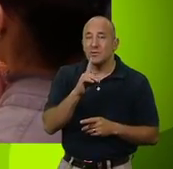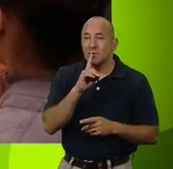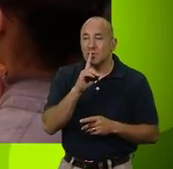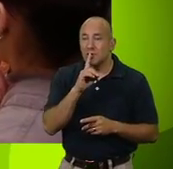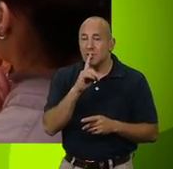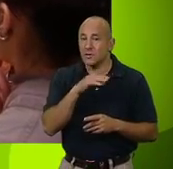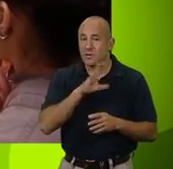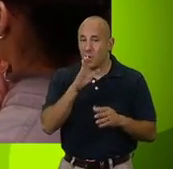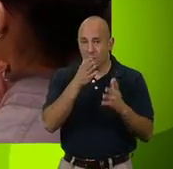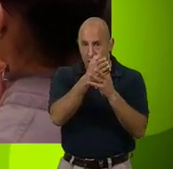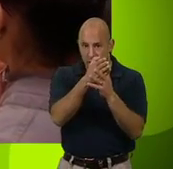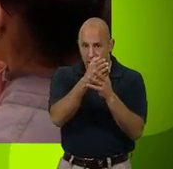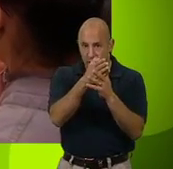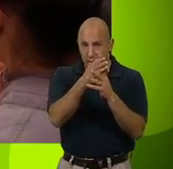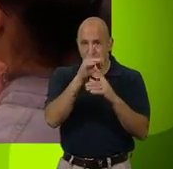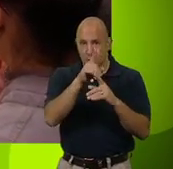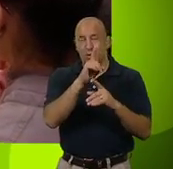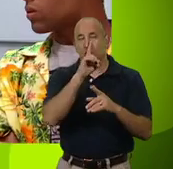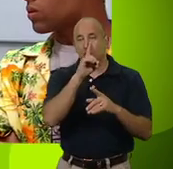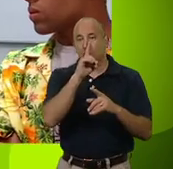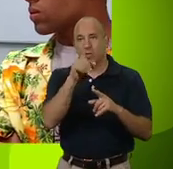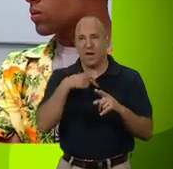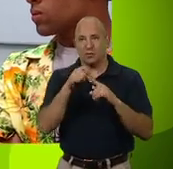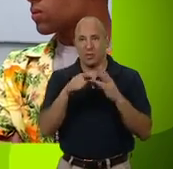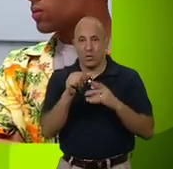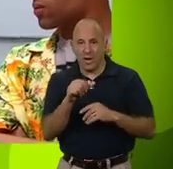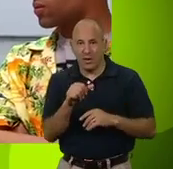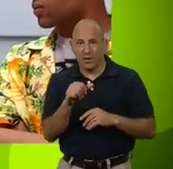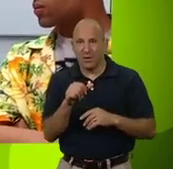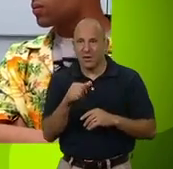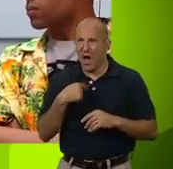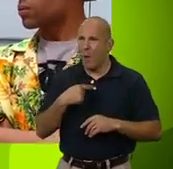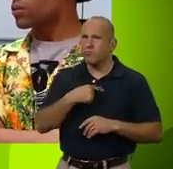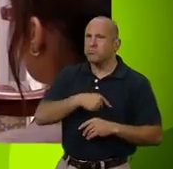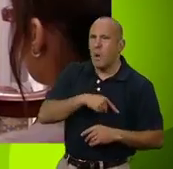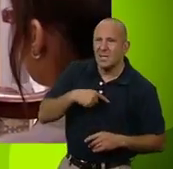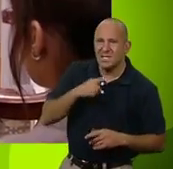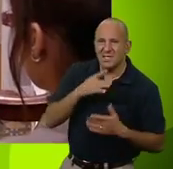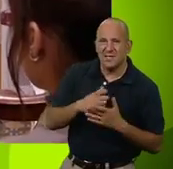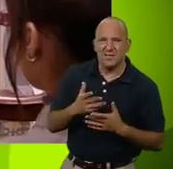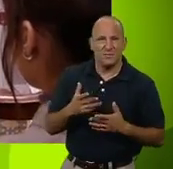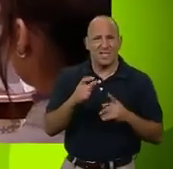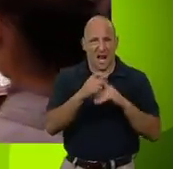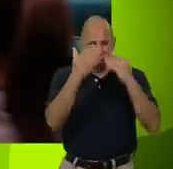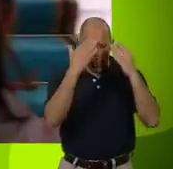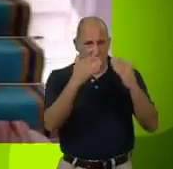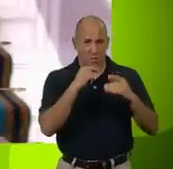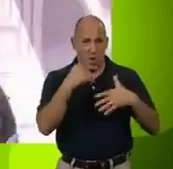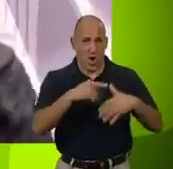I don't bother you, and you turn a blind eye to whatever I get up to. But I promise Danny. What Danny doesn't know can't hurt her.